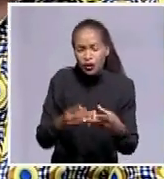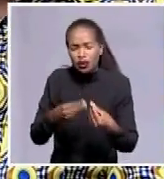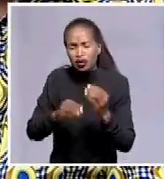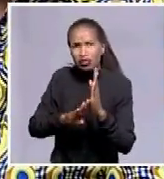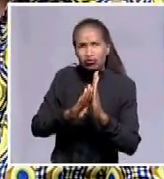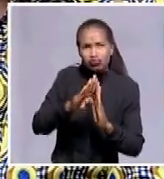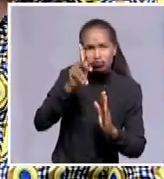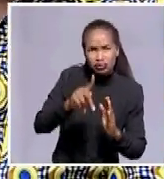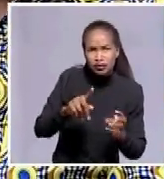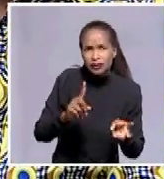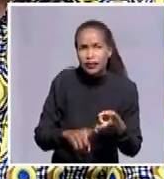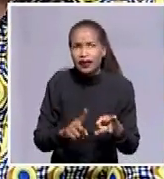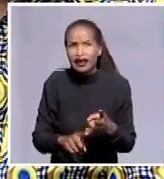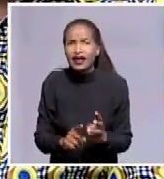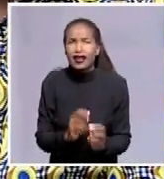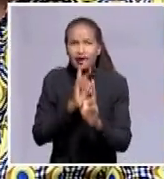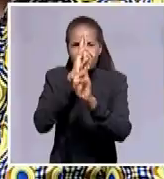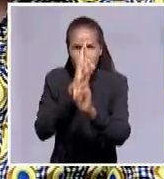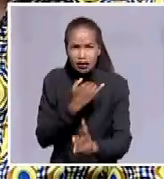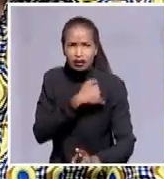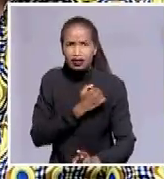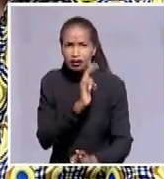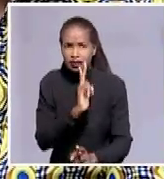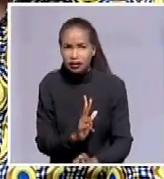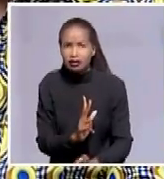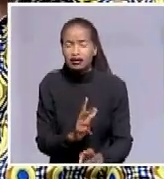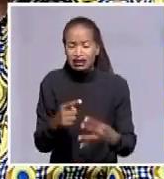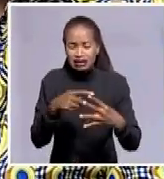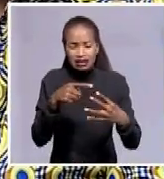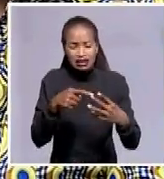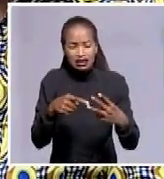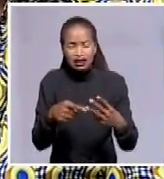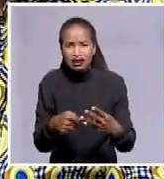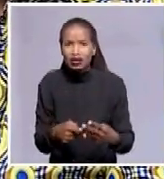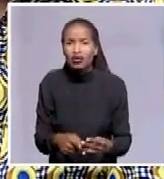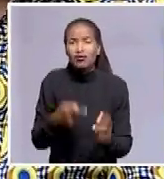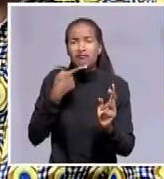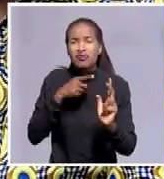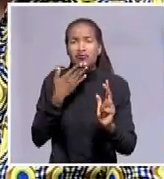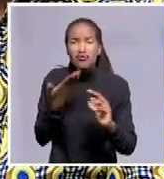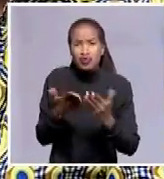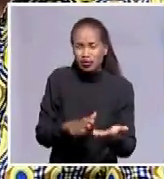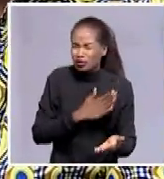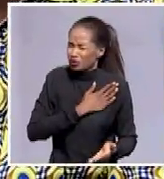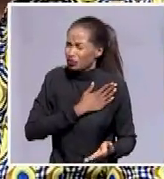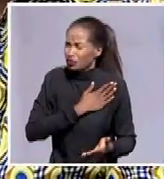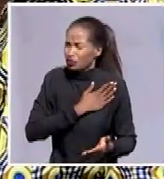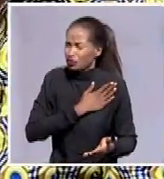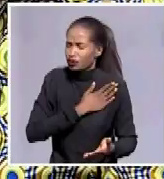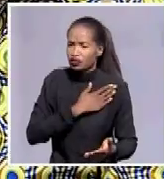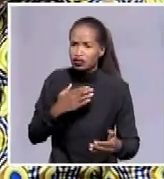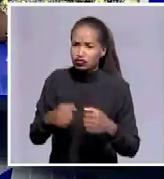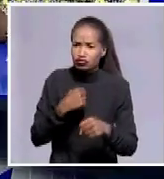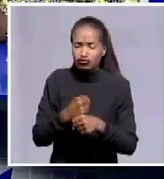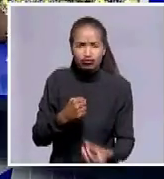on track, to bring back the human values. And all those are the efforts and values of matters that Swangirai has persistently fought for all his life.